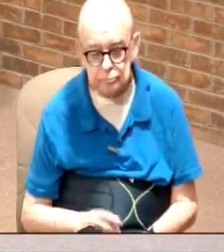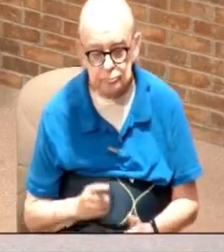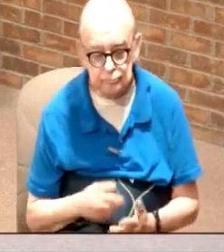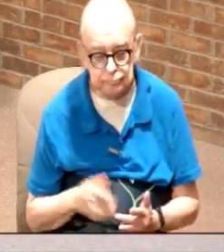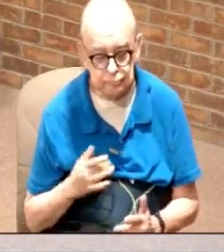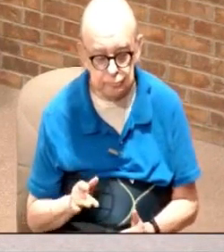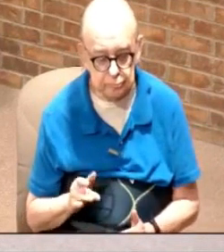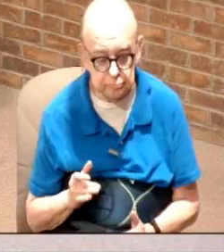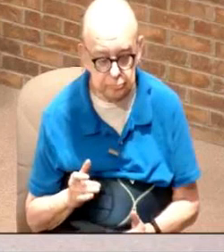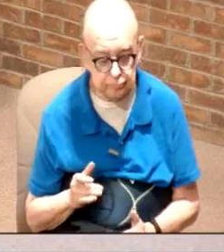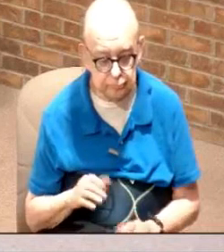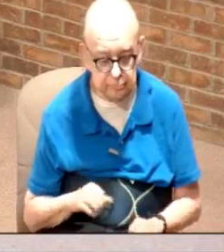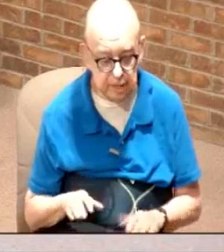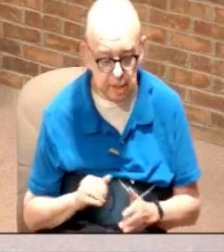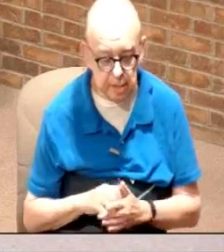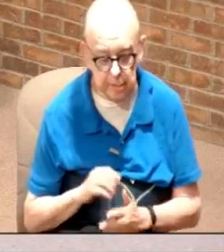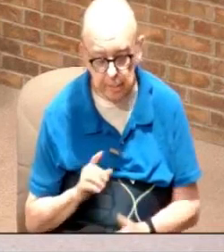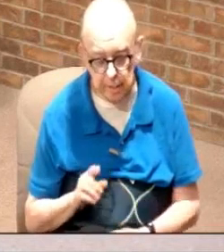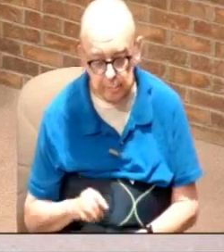can I do that